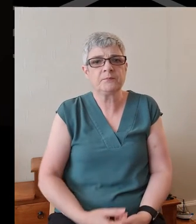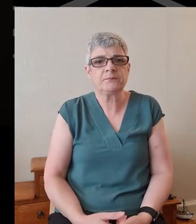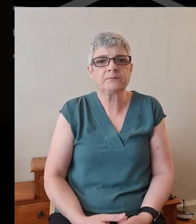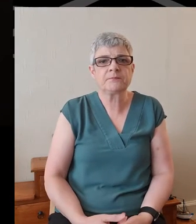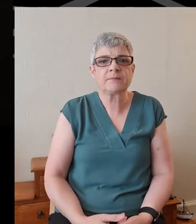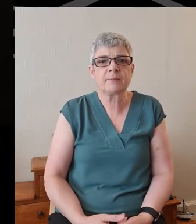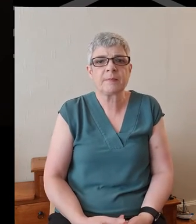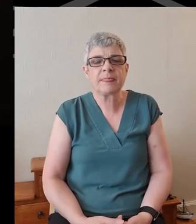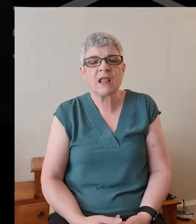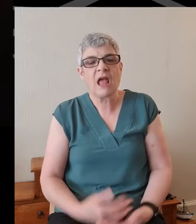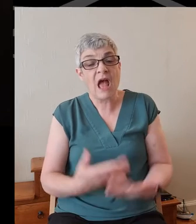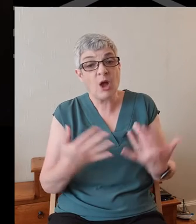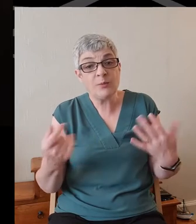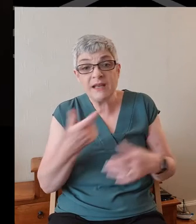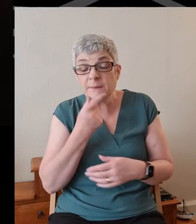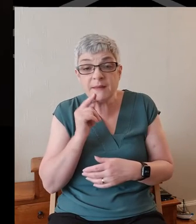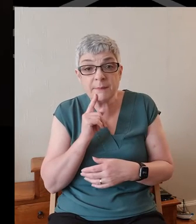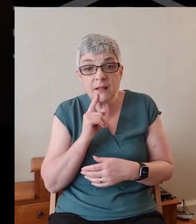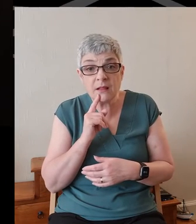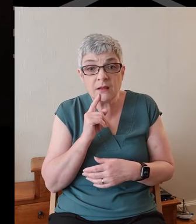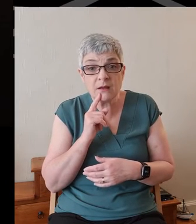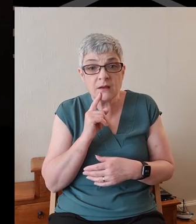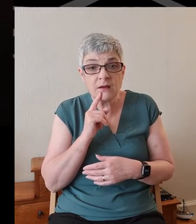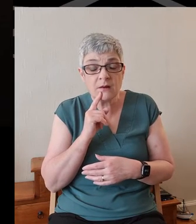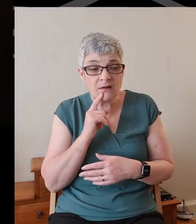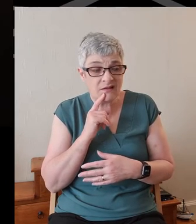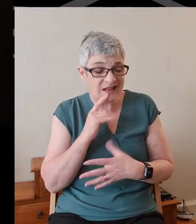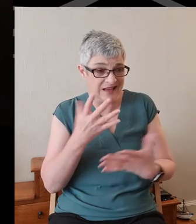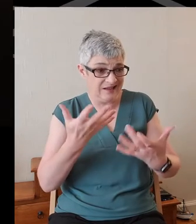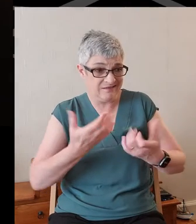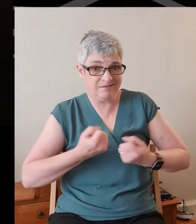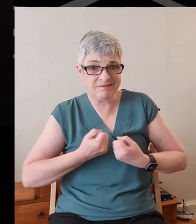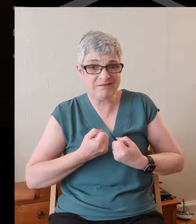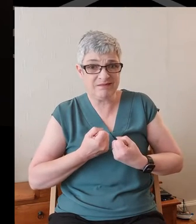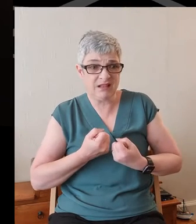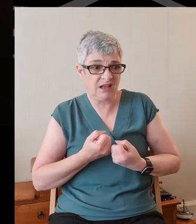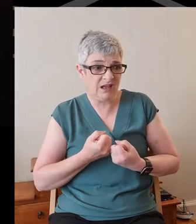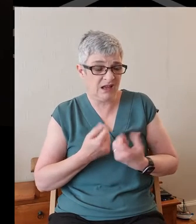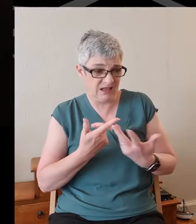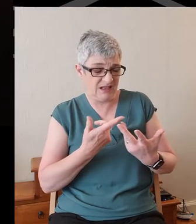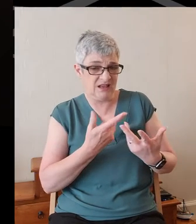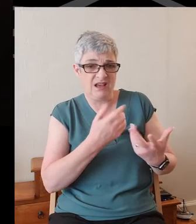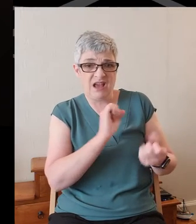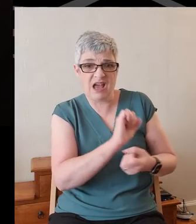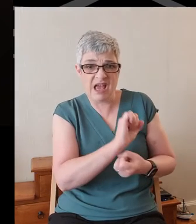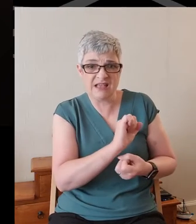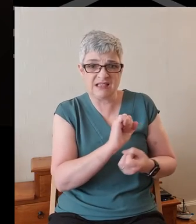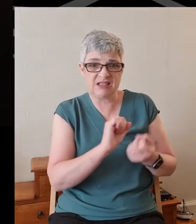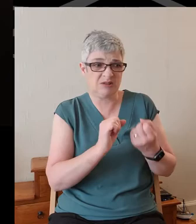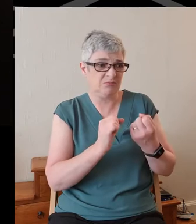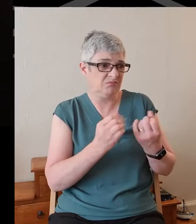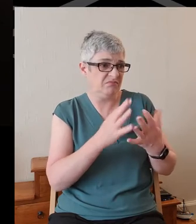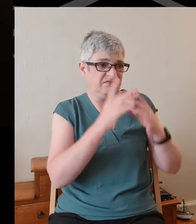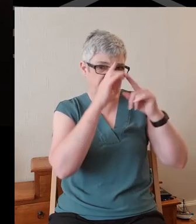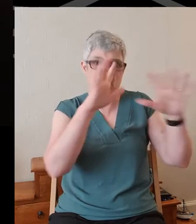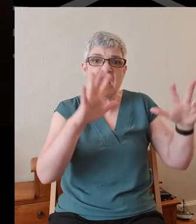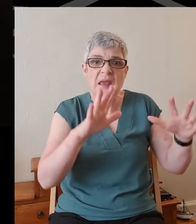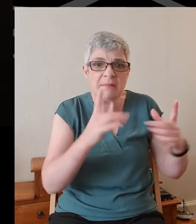I wonder how many people taken in by his razzmatazz and everything else